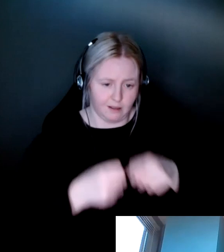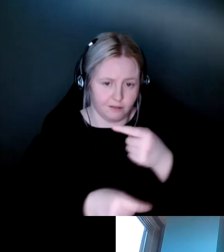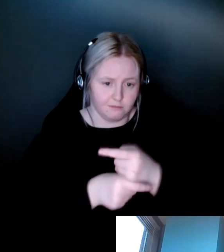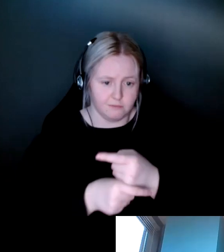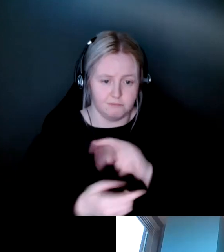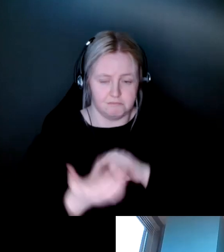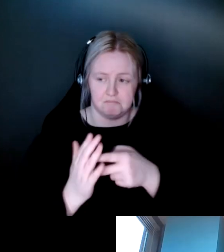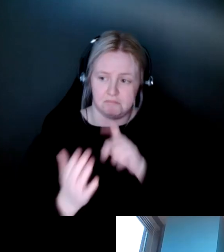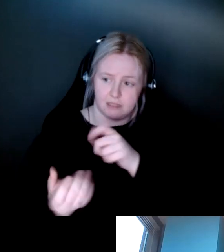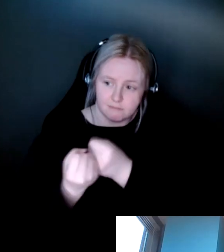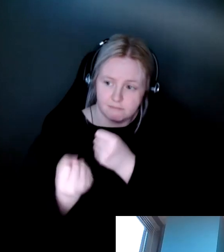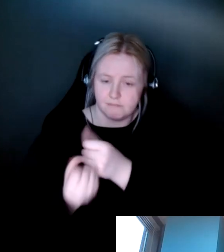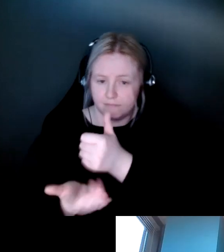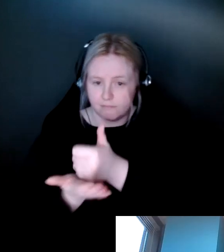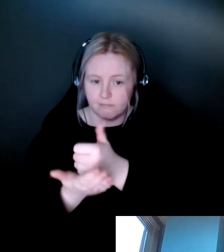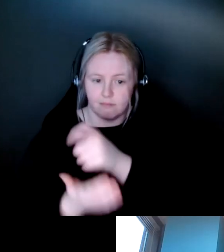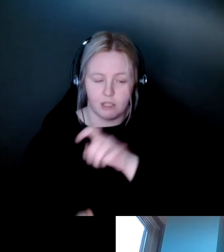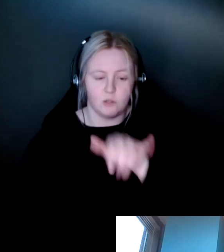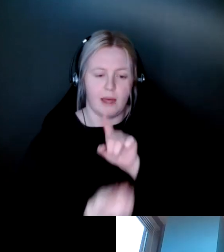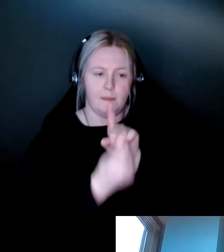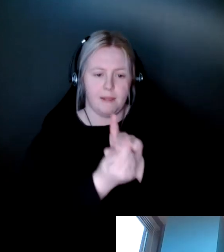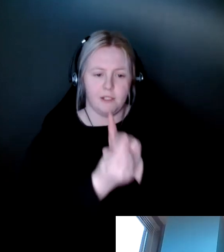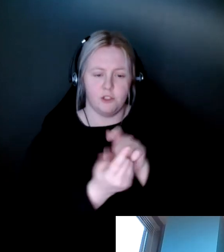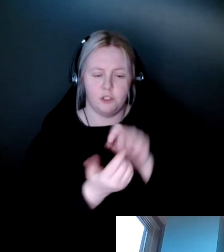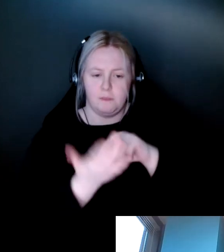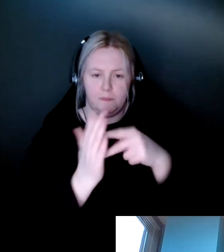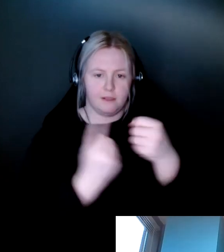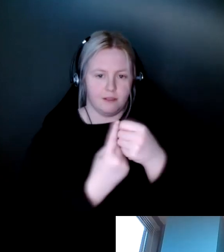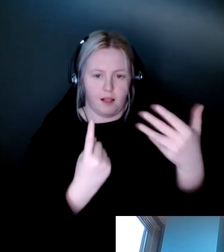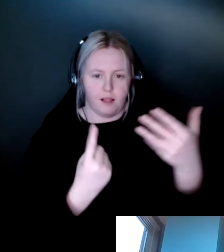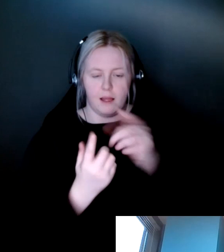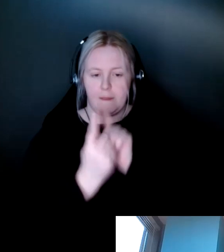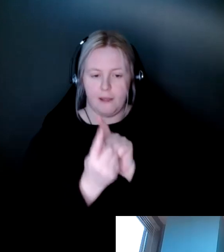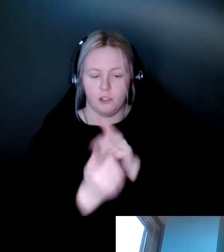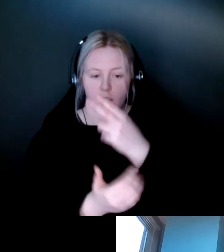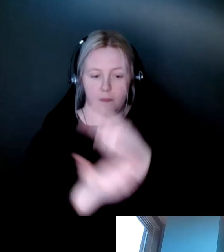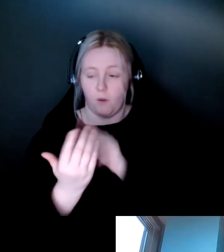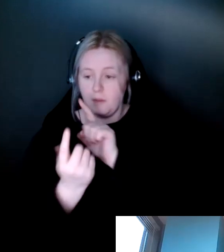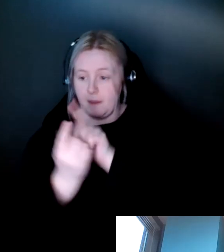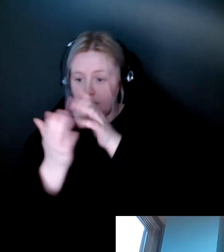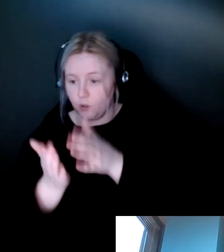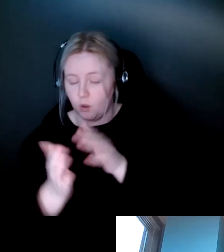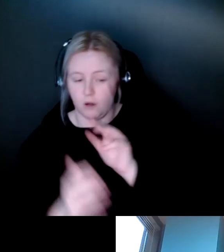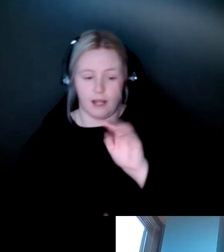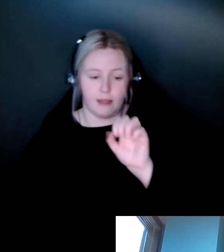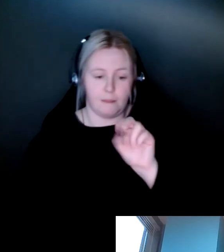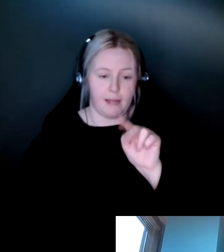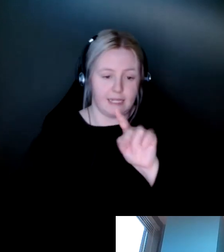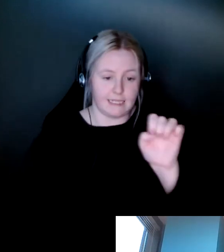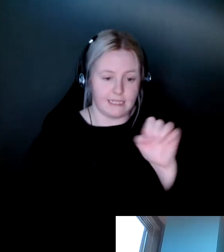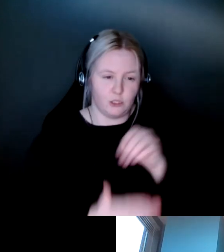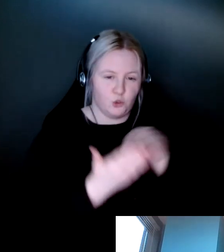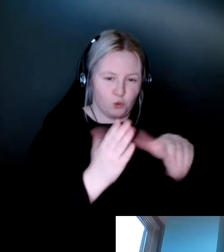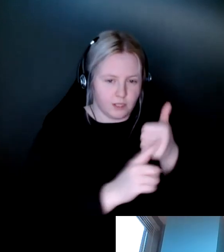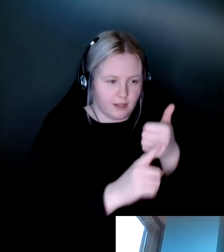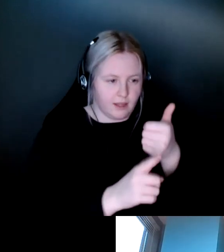kind of defining mentorship as this deliberate relationship in which both mentor and mentee share experiences have mutual growth and aim